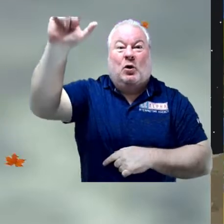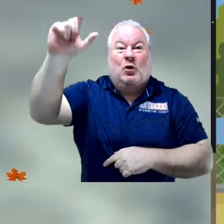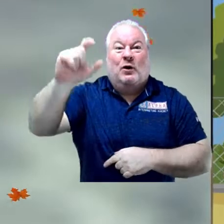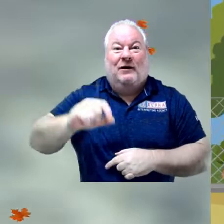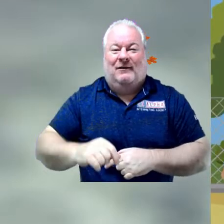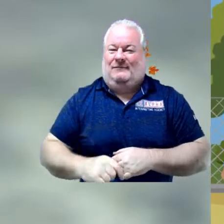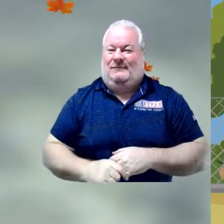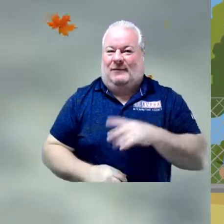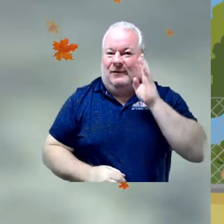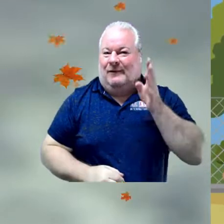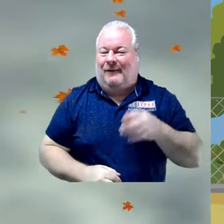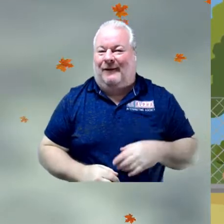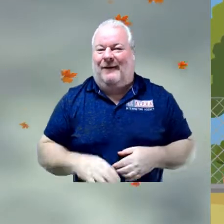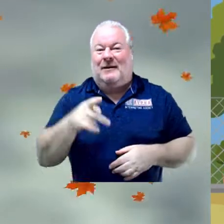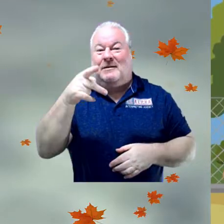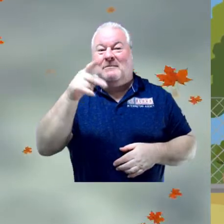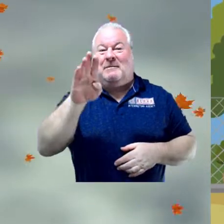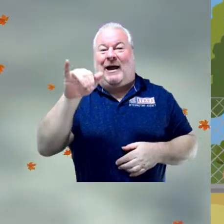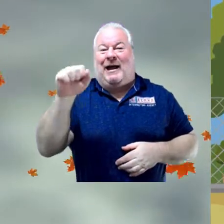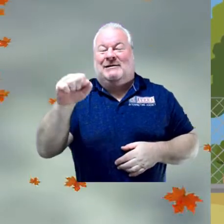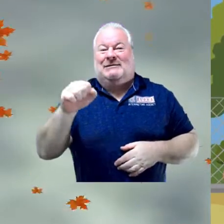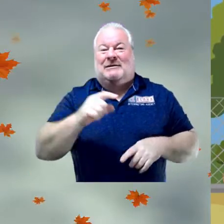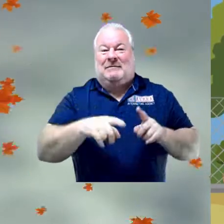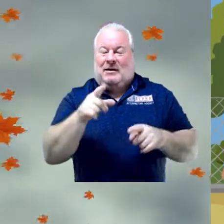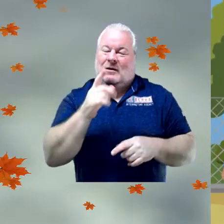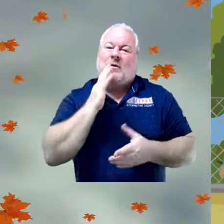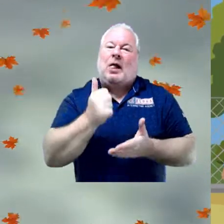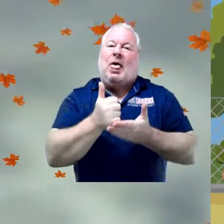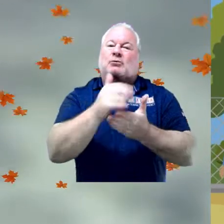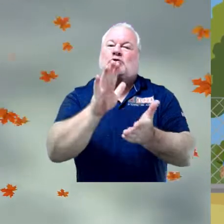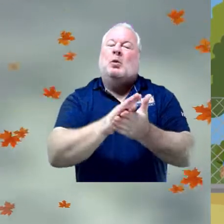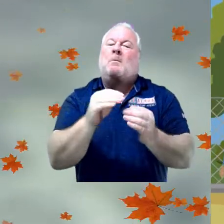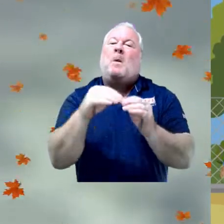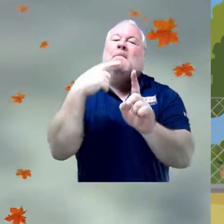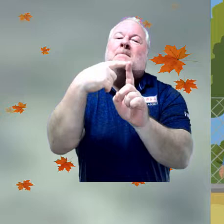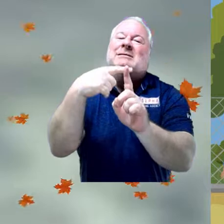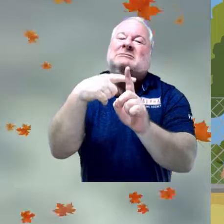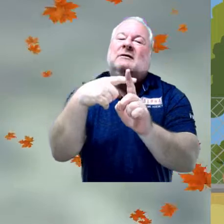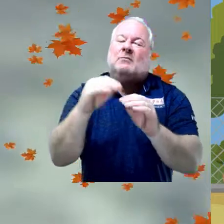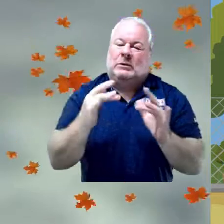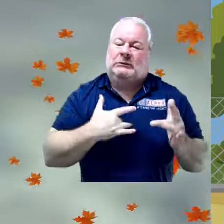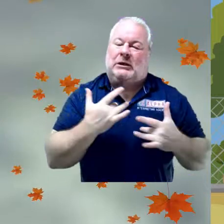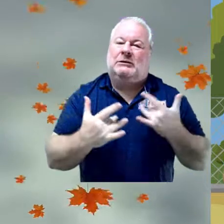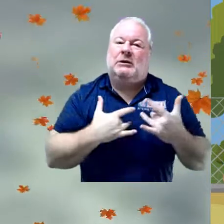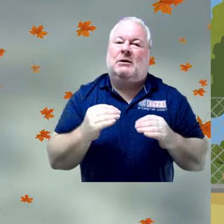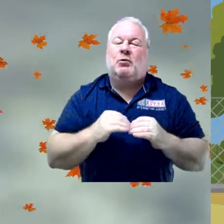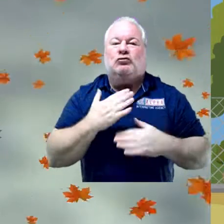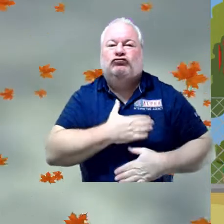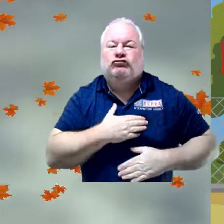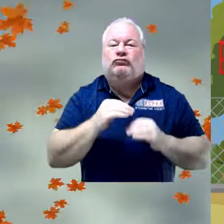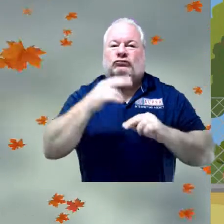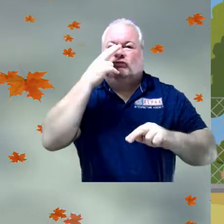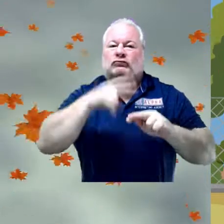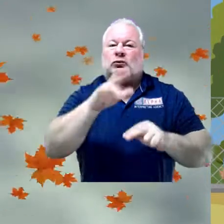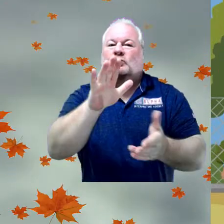And that is how it's done. PBIS Rewards is a great way to help you make your school a positive place to be, and to make school